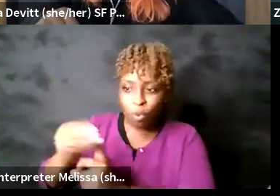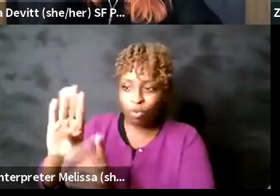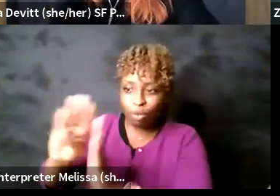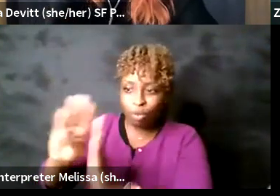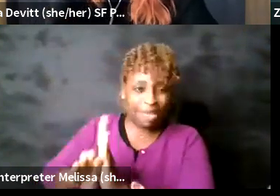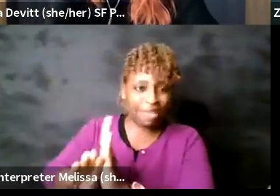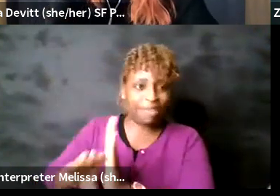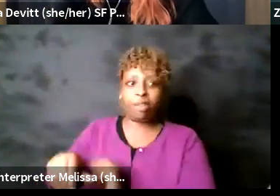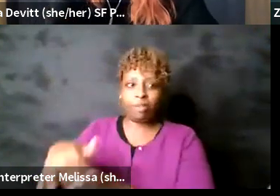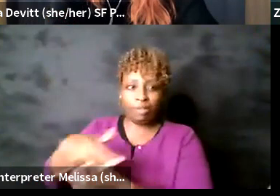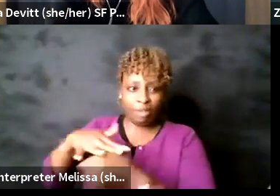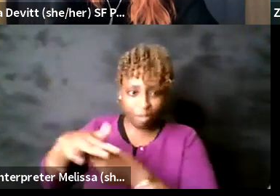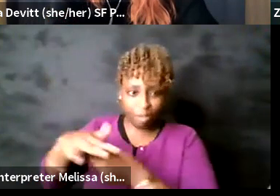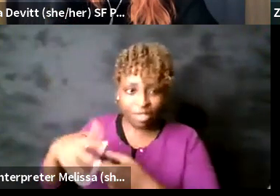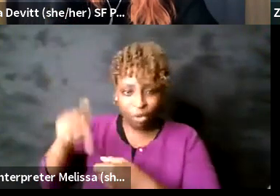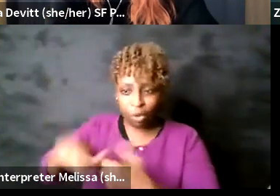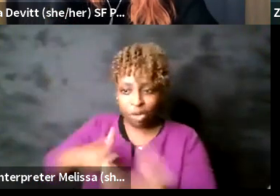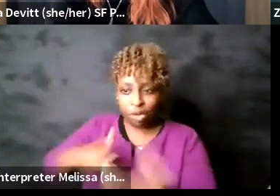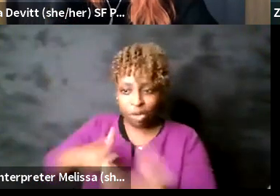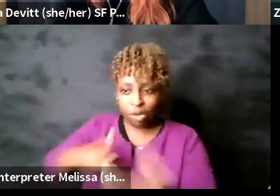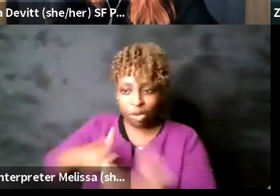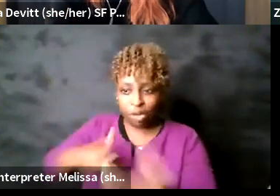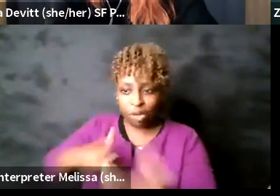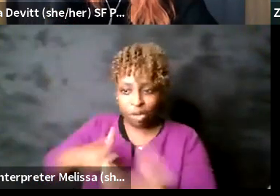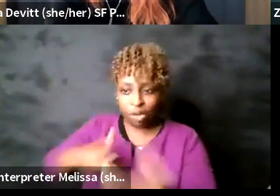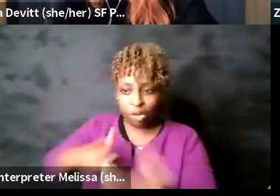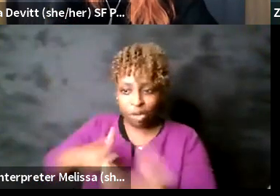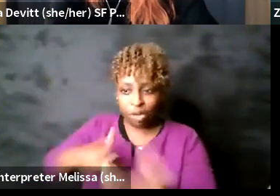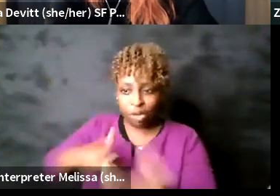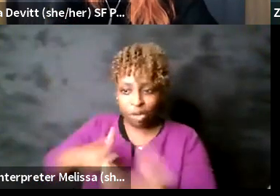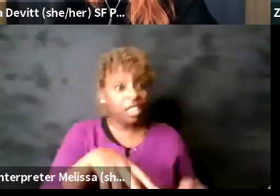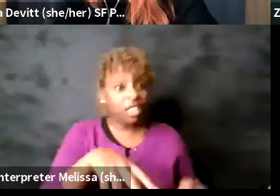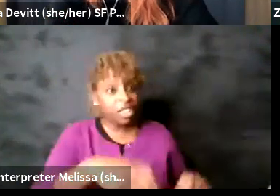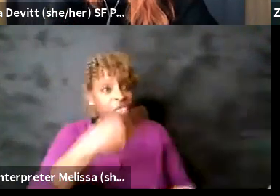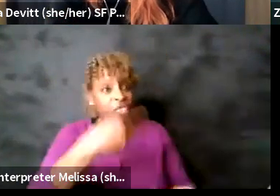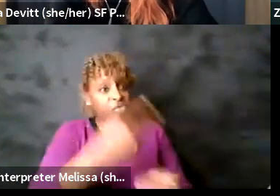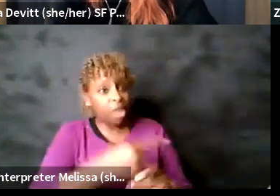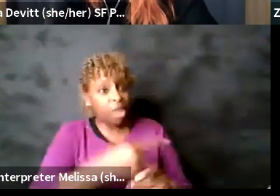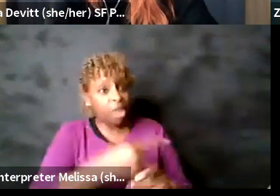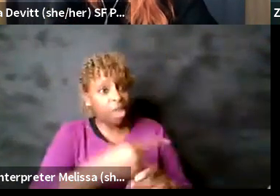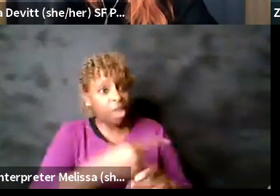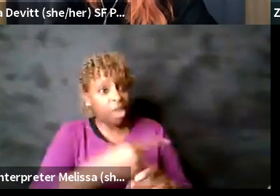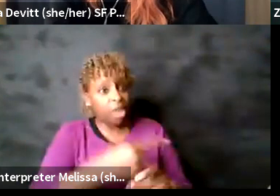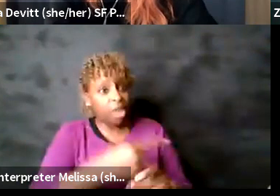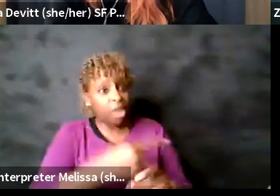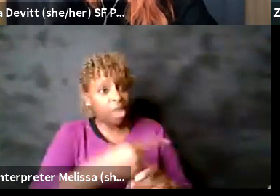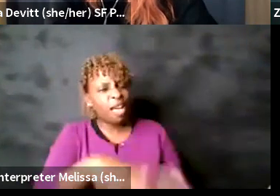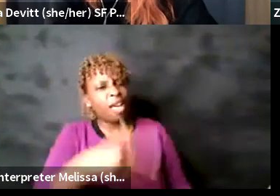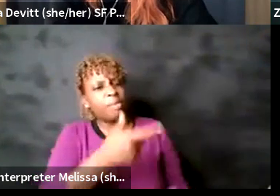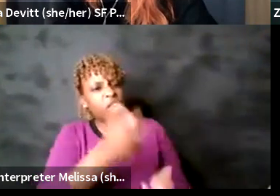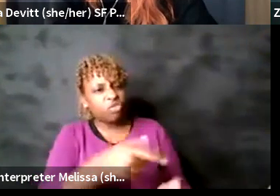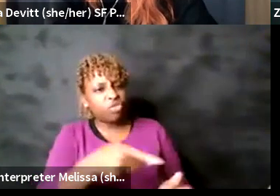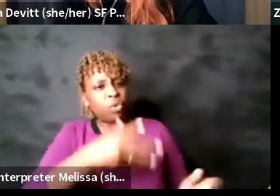a beautiful philosophy we are guests here I'm really interested as a woman of color what you know we are inviting